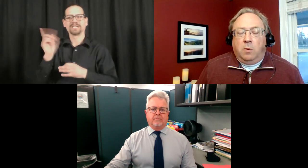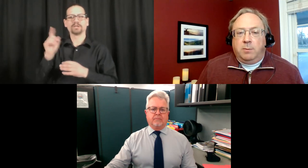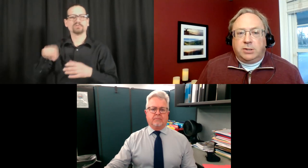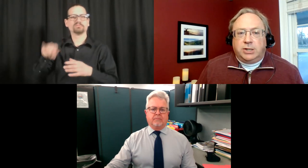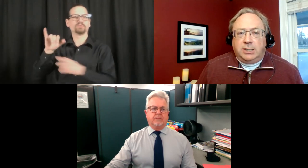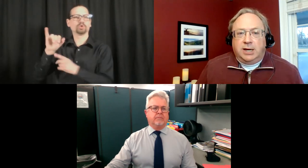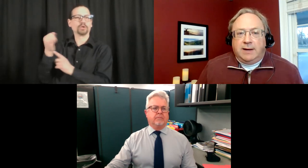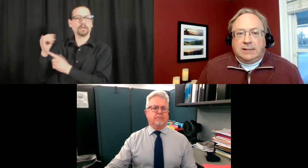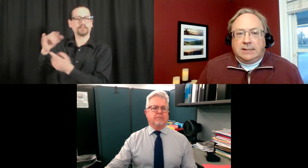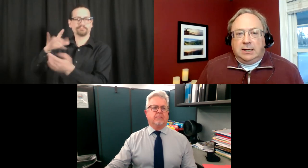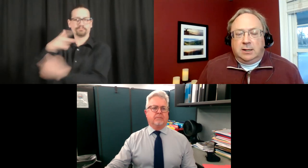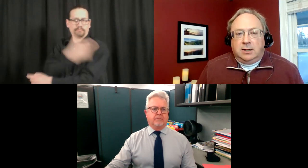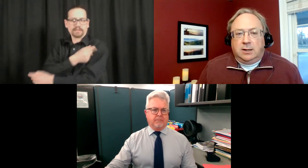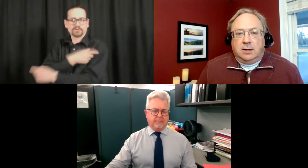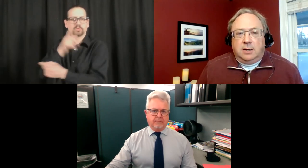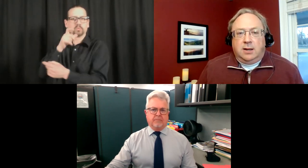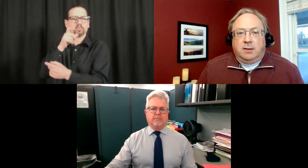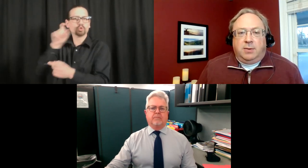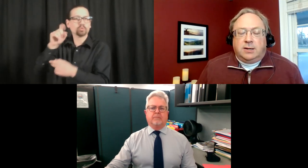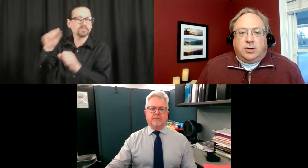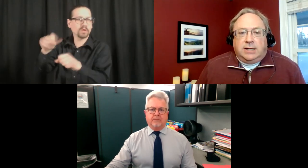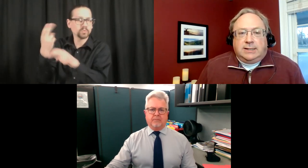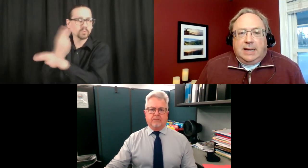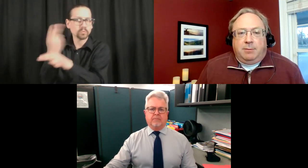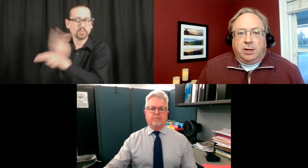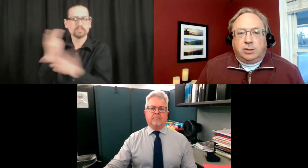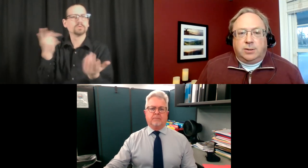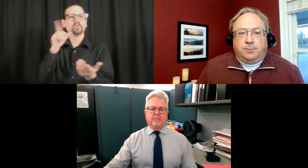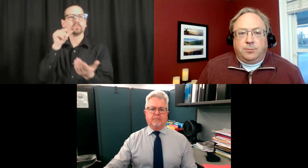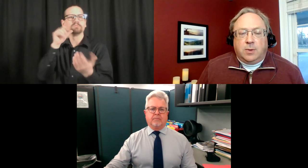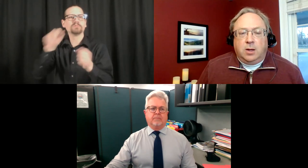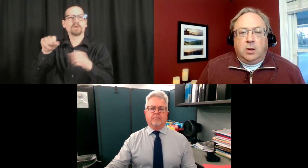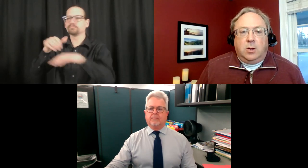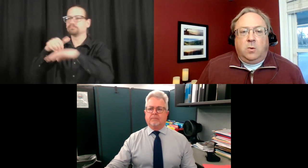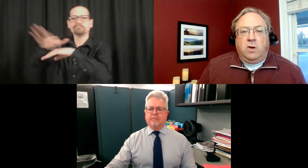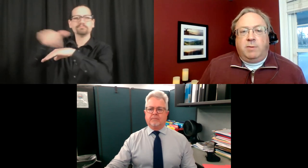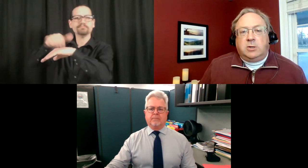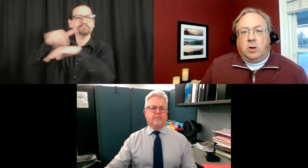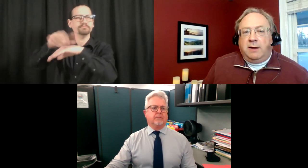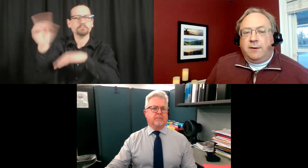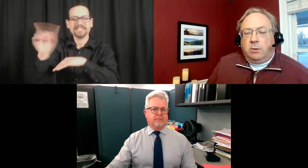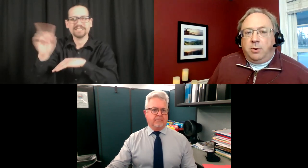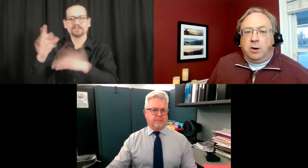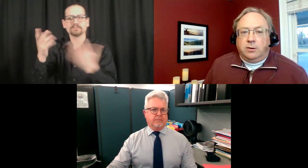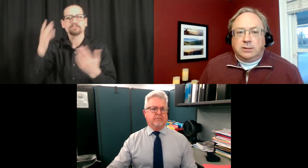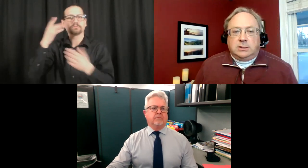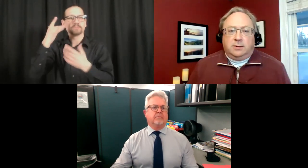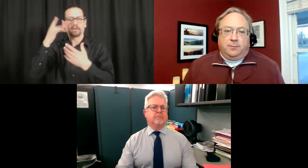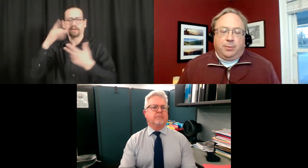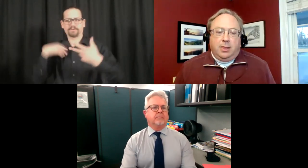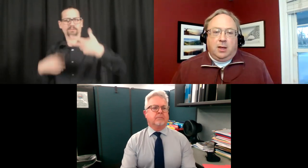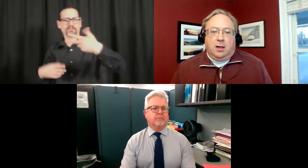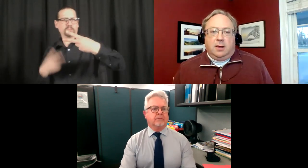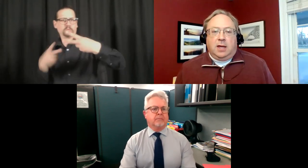there won't be much J&J vaccine because there just isn't that much. We've been told by federal partners